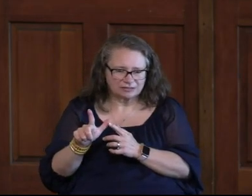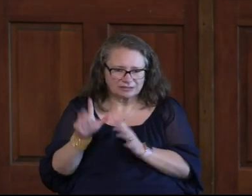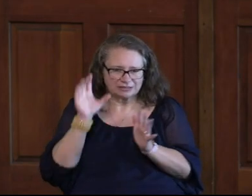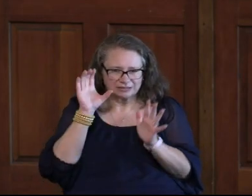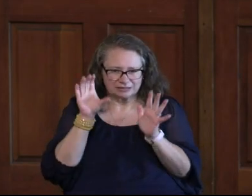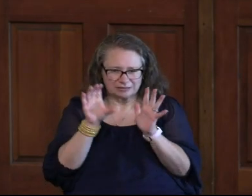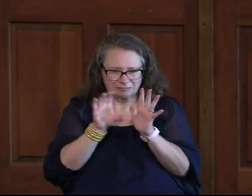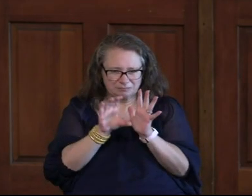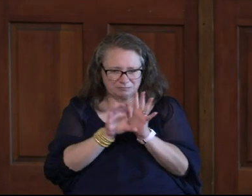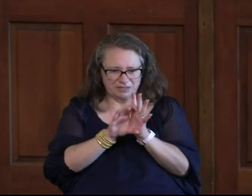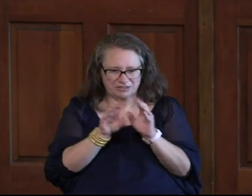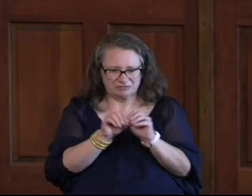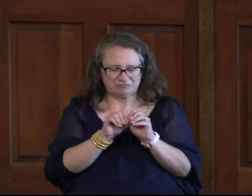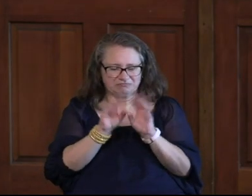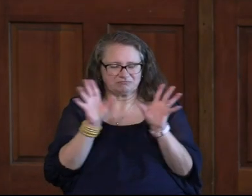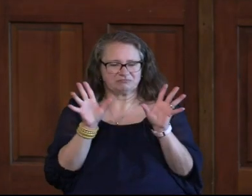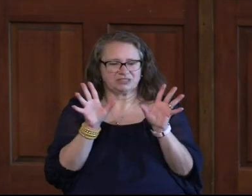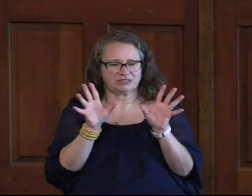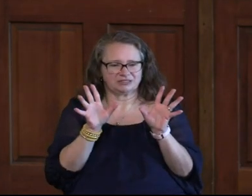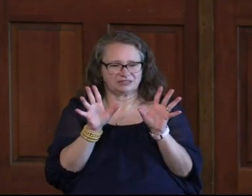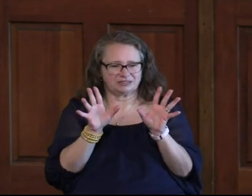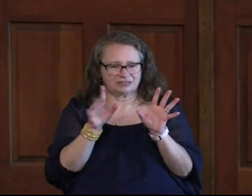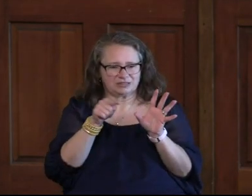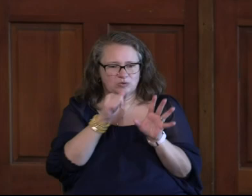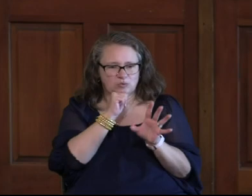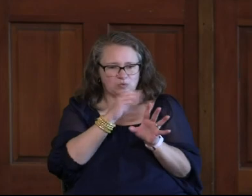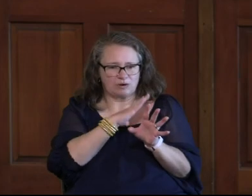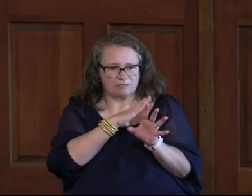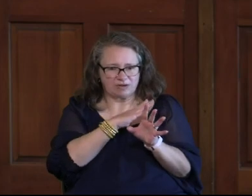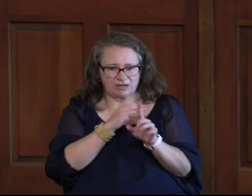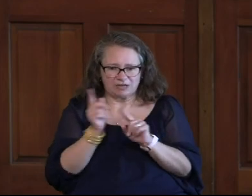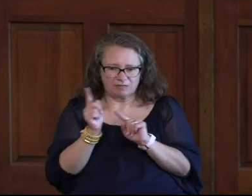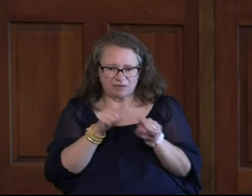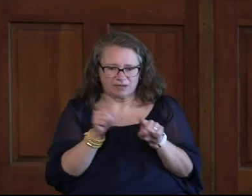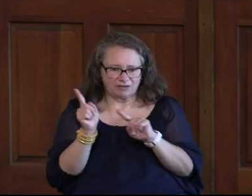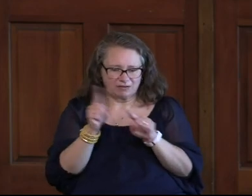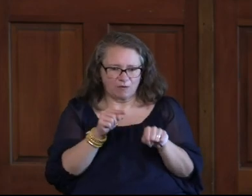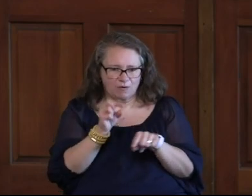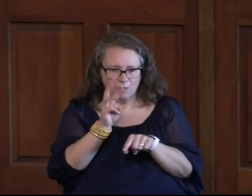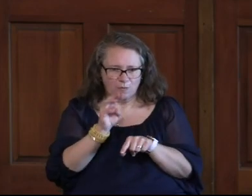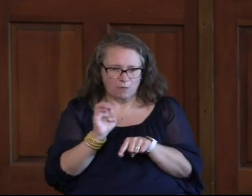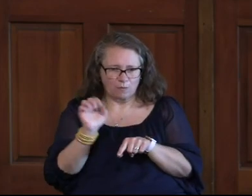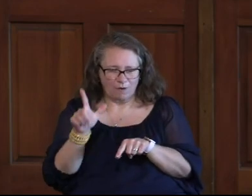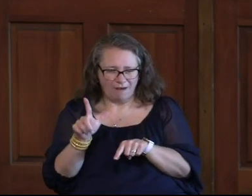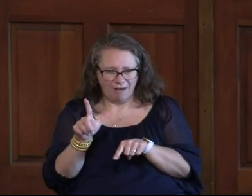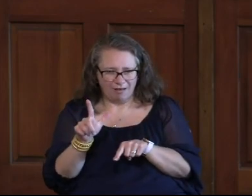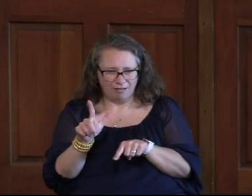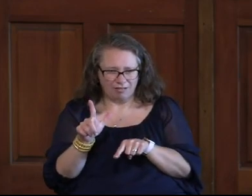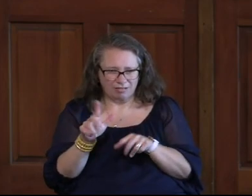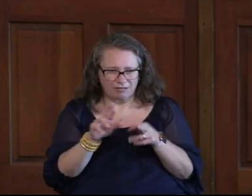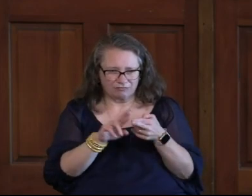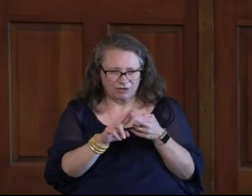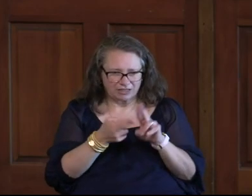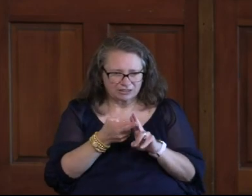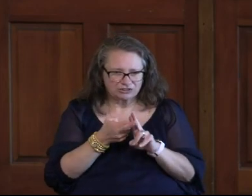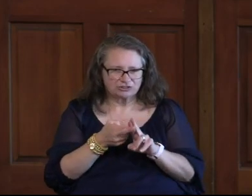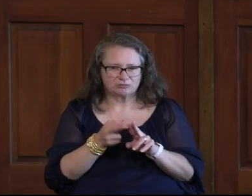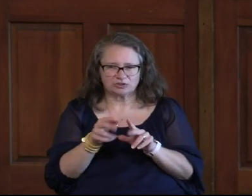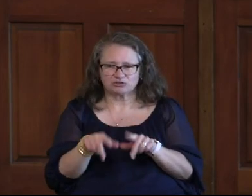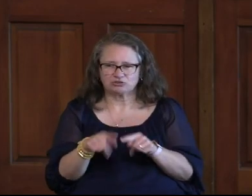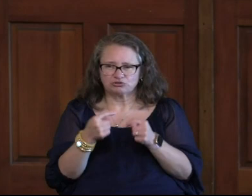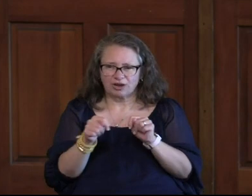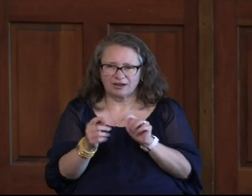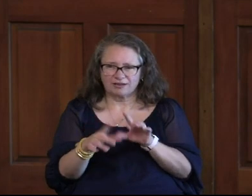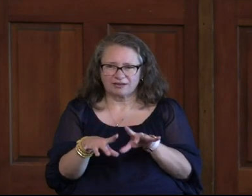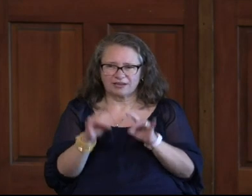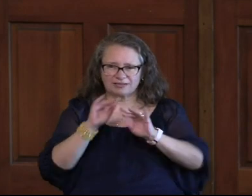Picture Esque Isn't It Because This Woman Has Been Going Down Into This Well Of Relationship Trying To Get Water